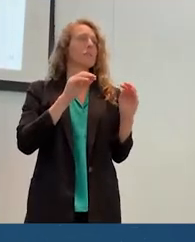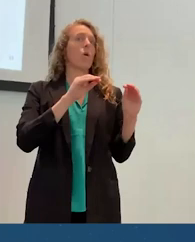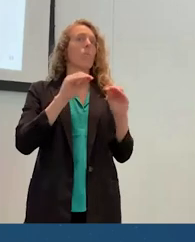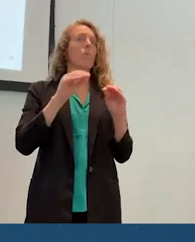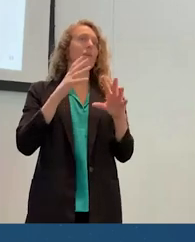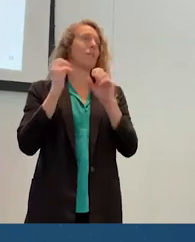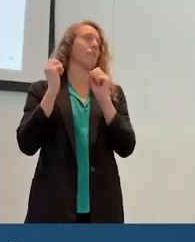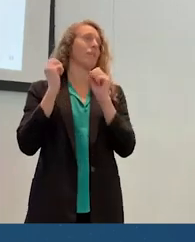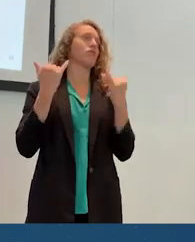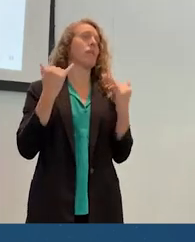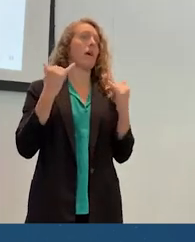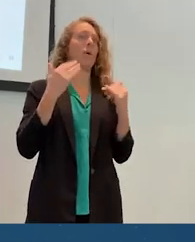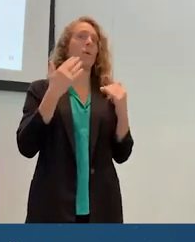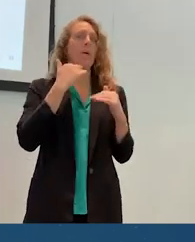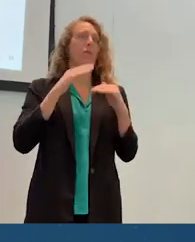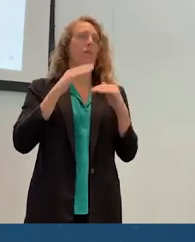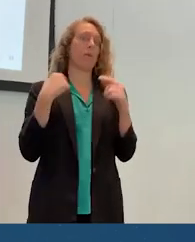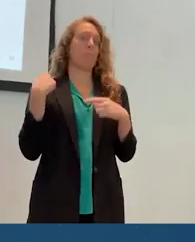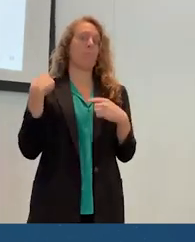while and that's saying something.